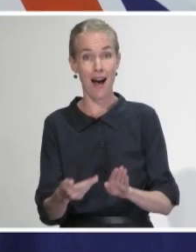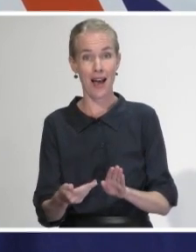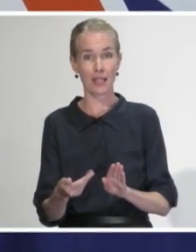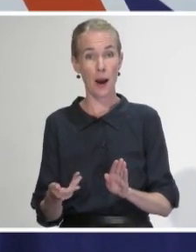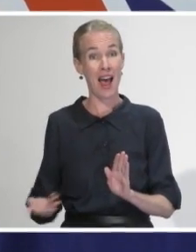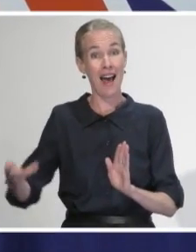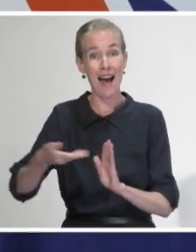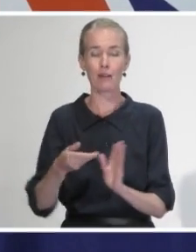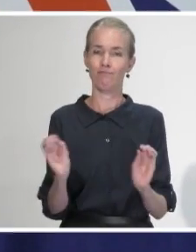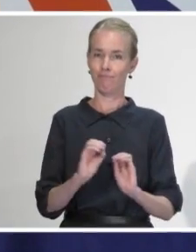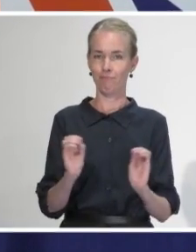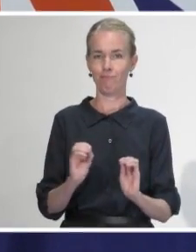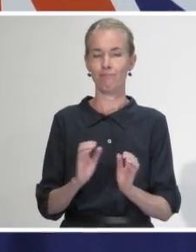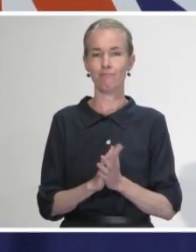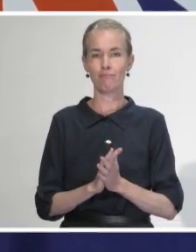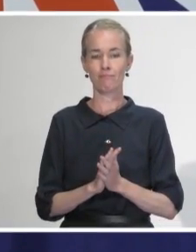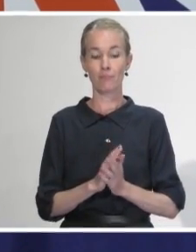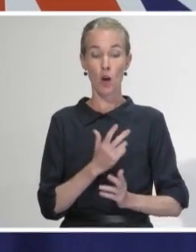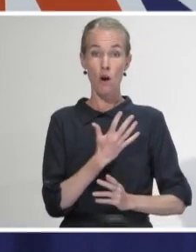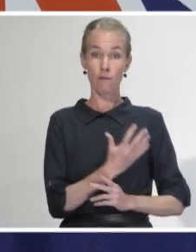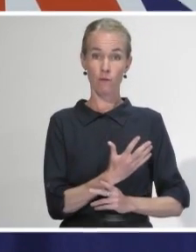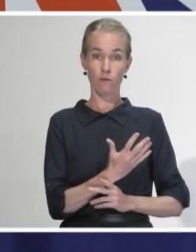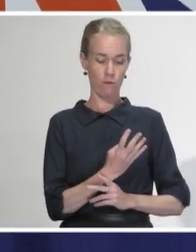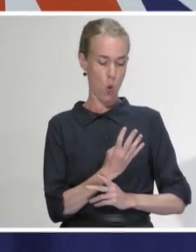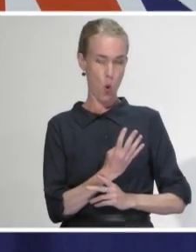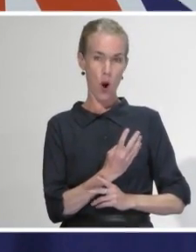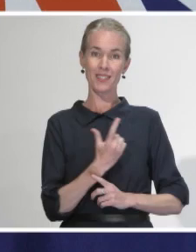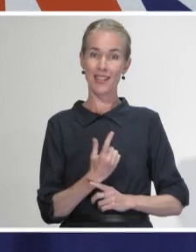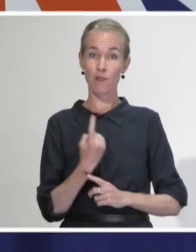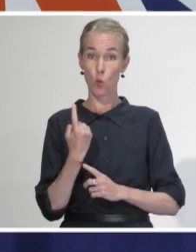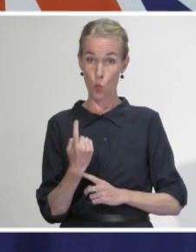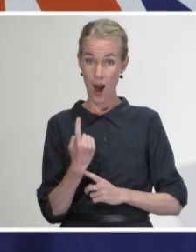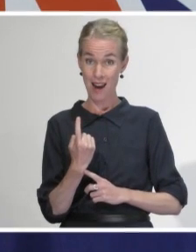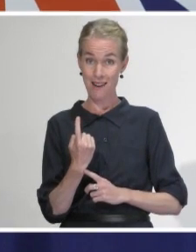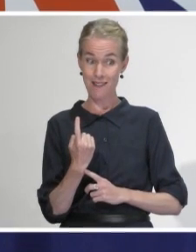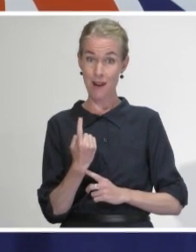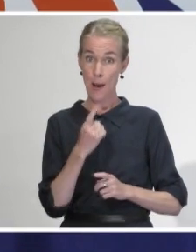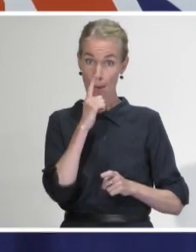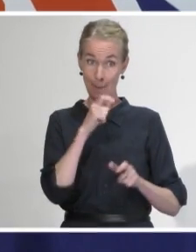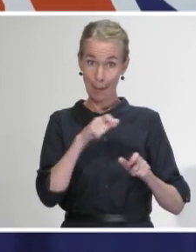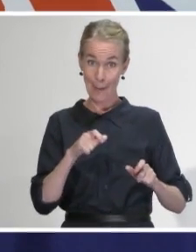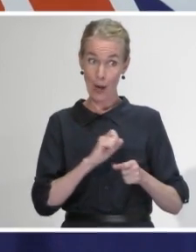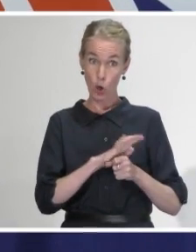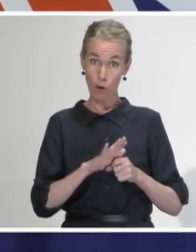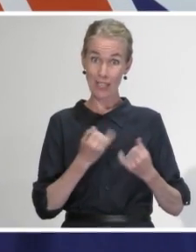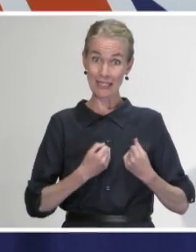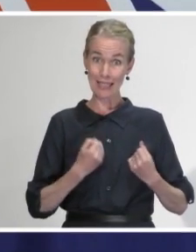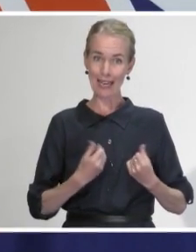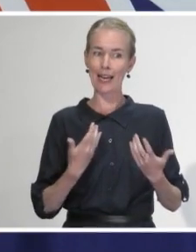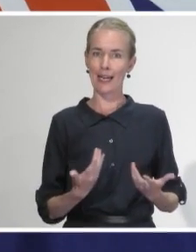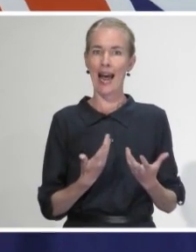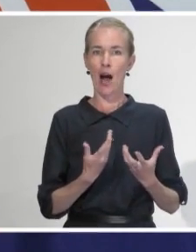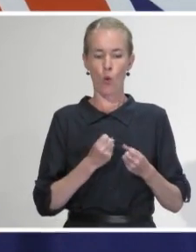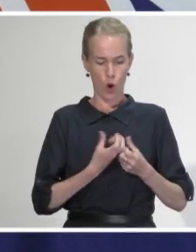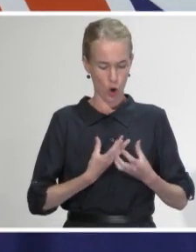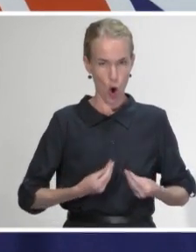There are now 471 reported cases of COVID-19 where the people have recovered from their infection. This is an increase of